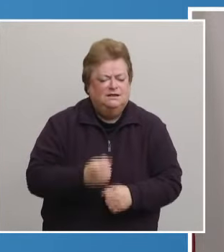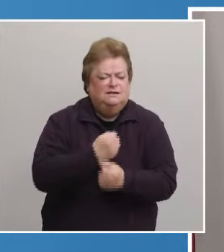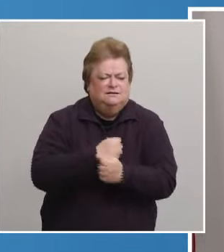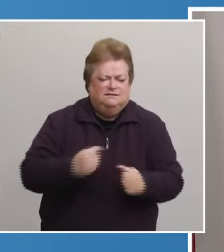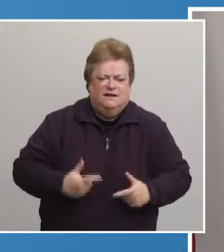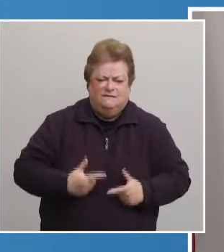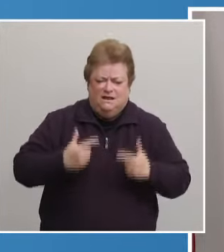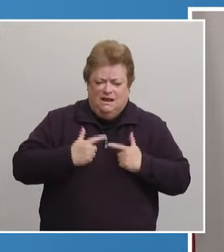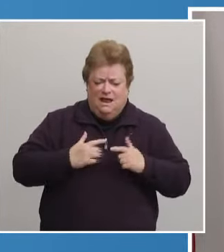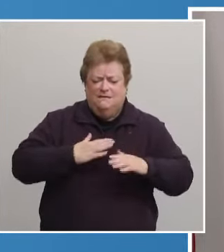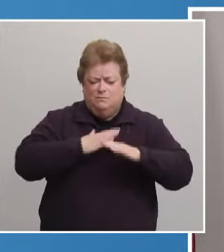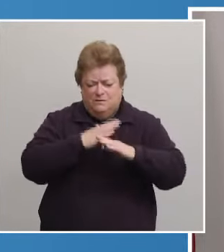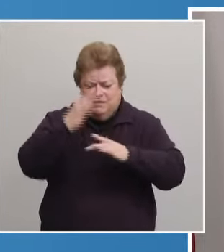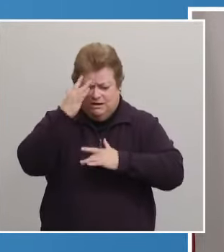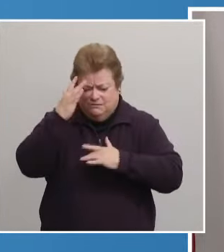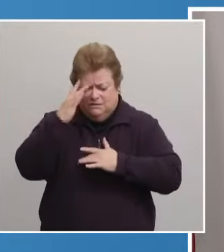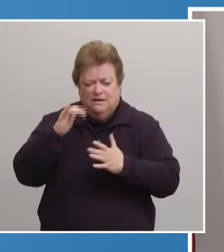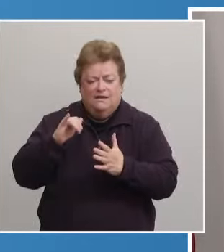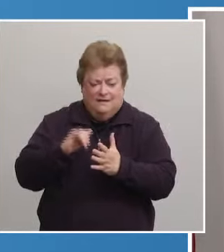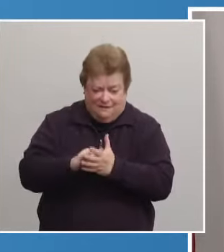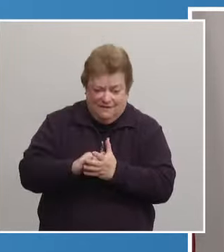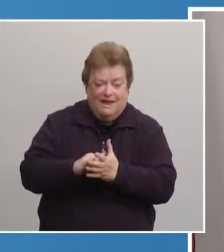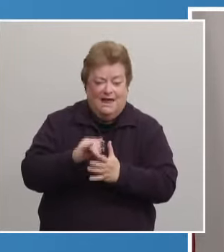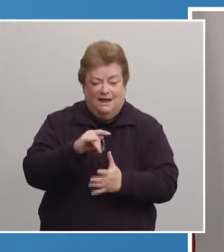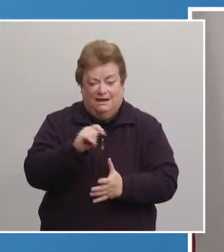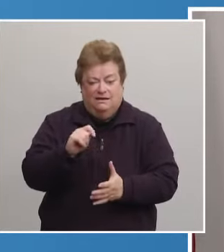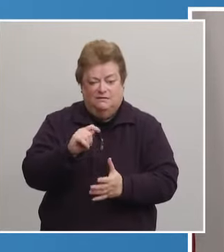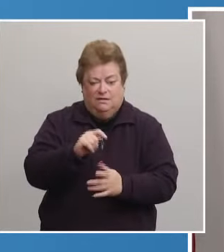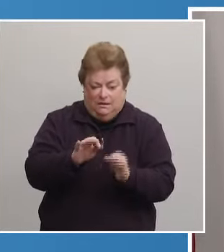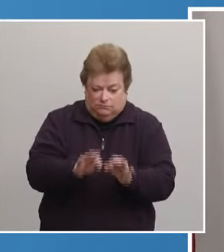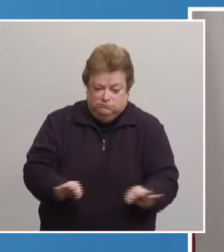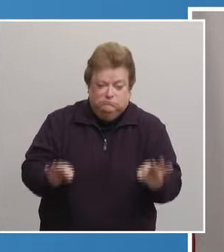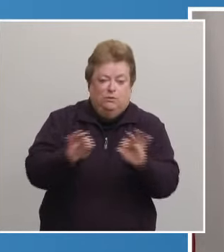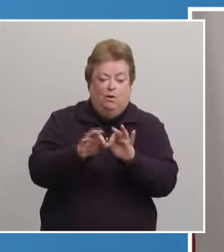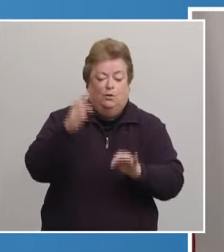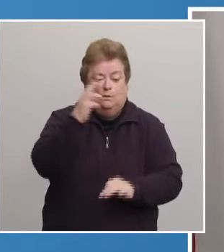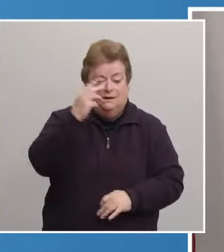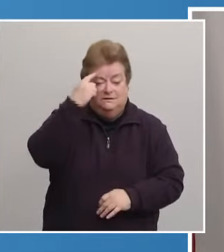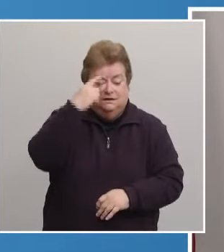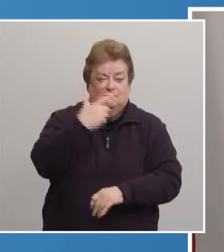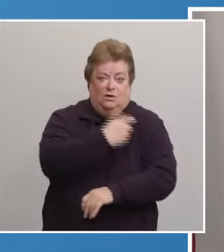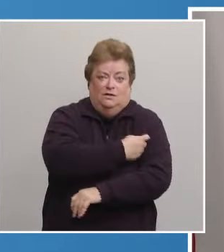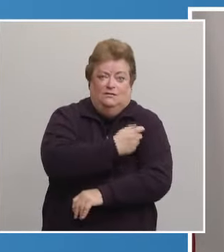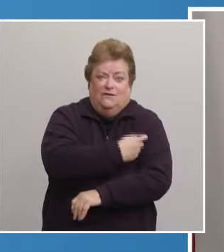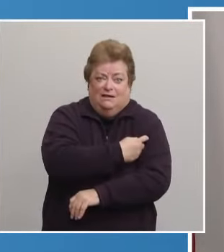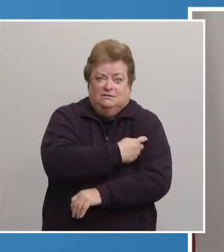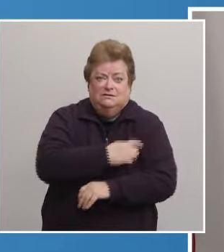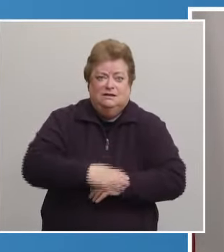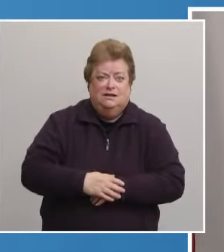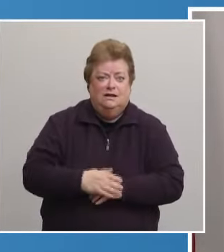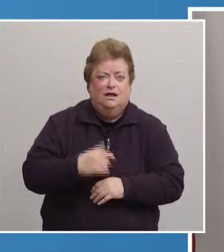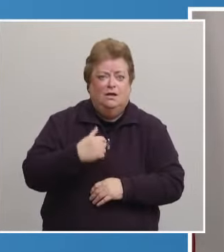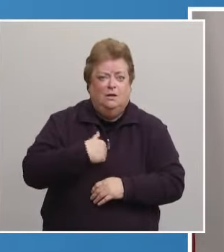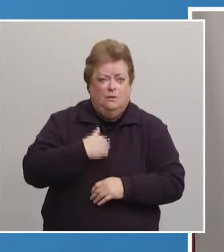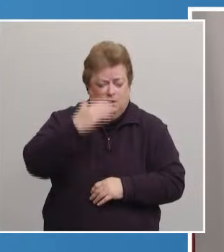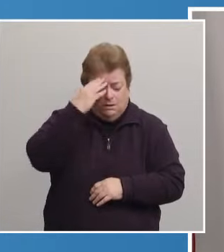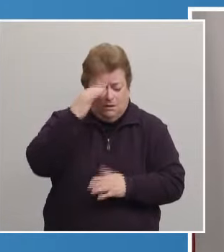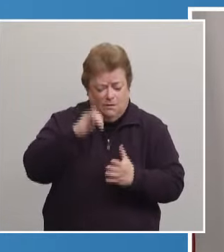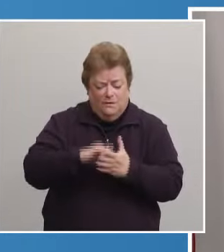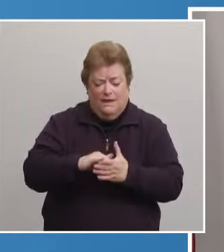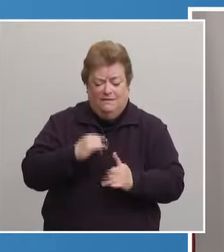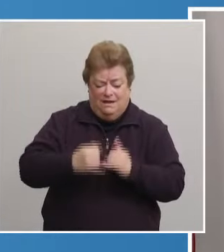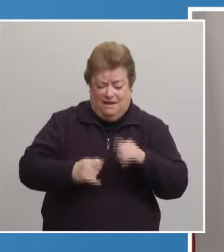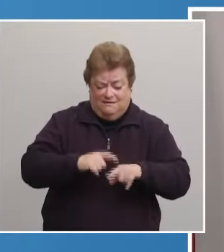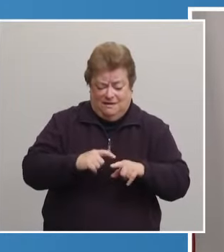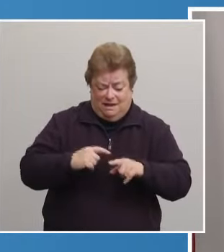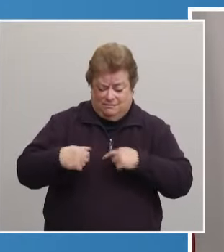is at the heart of the city's mission in this pandemic. And we have received important questions from so many of you since we last stood here to brief